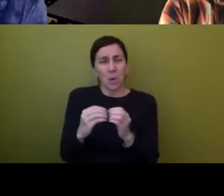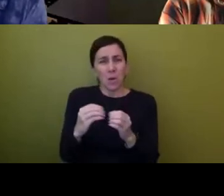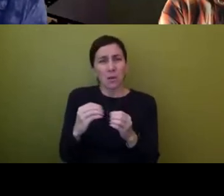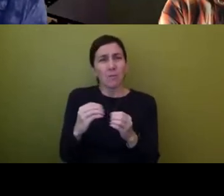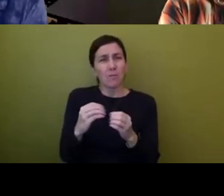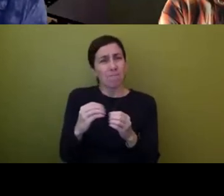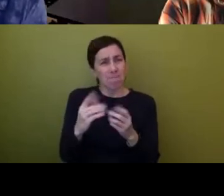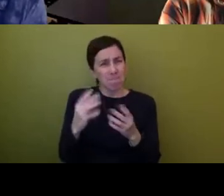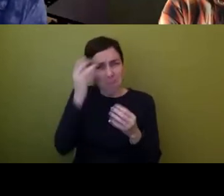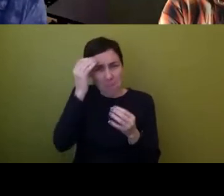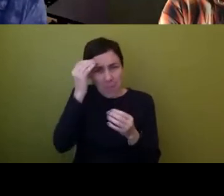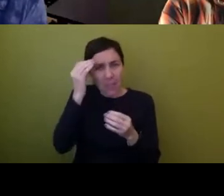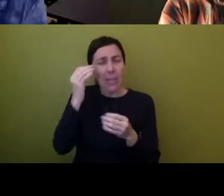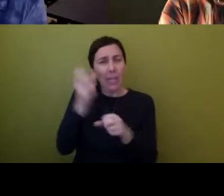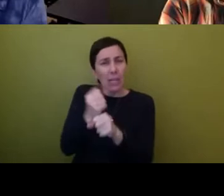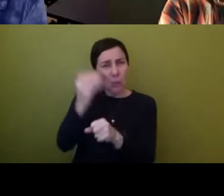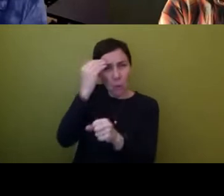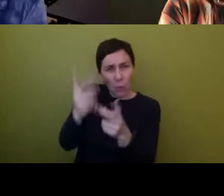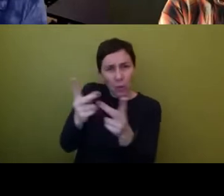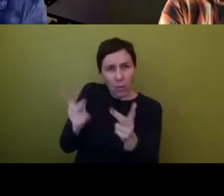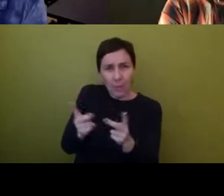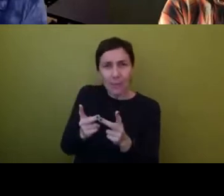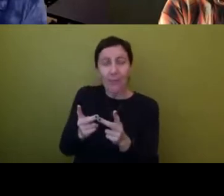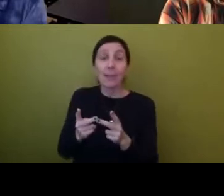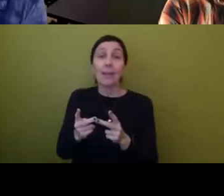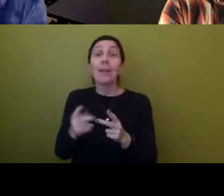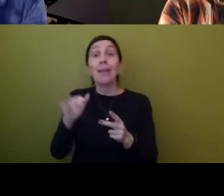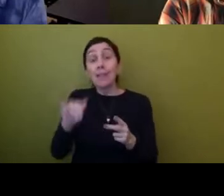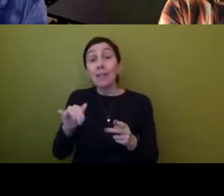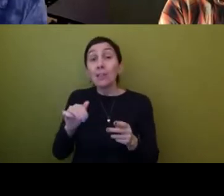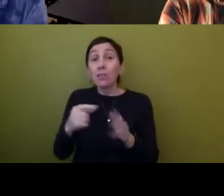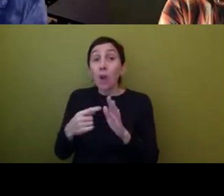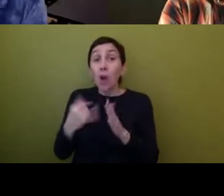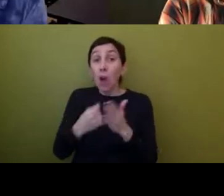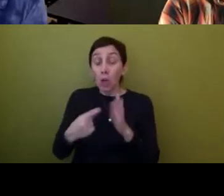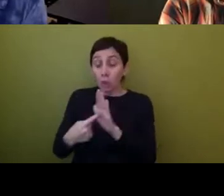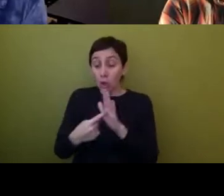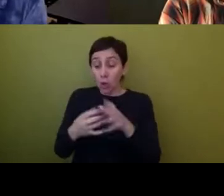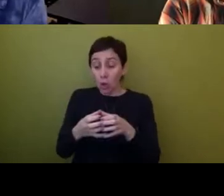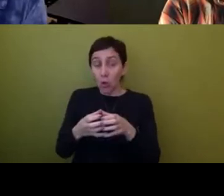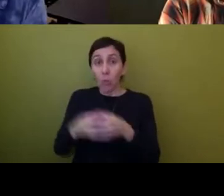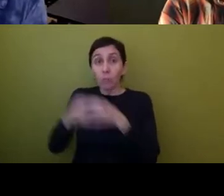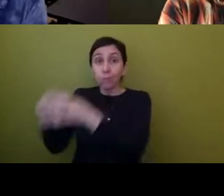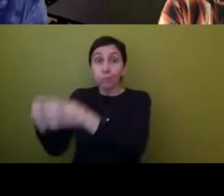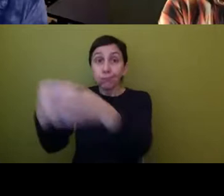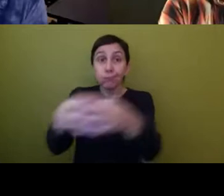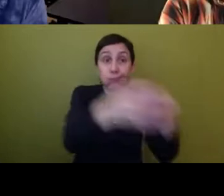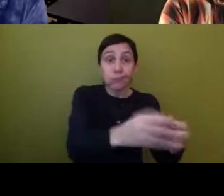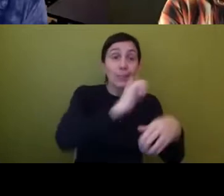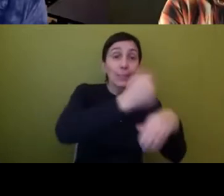get to know. In this case, it was a little bit harder because it was a traveling show. So it was showing at multiple institutions.